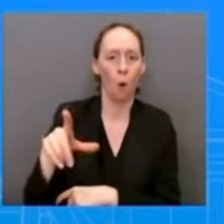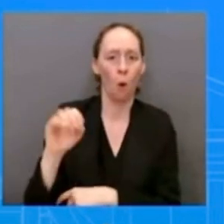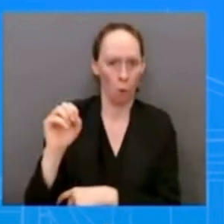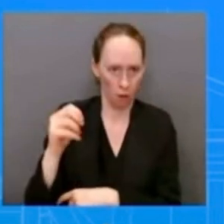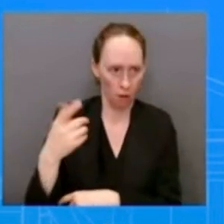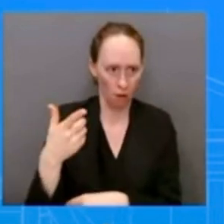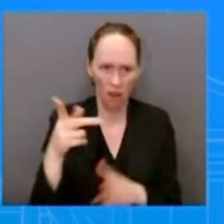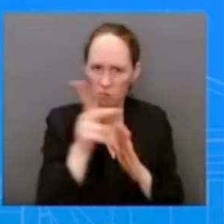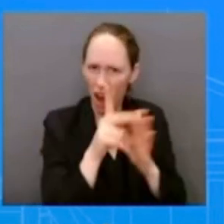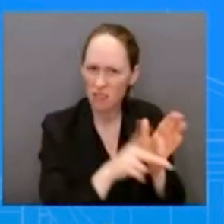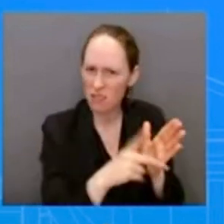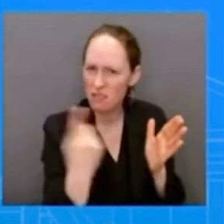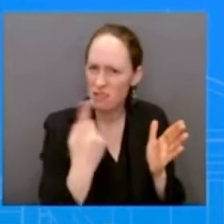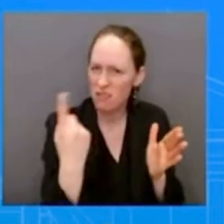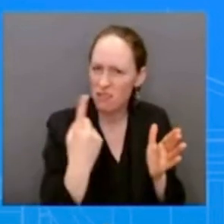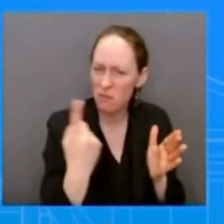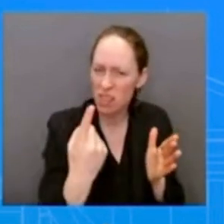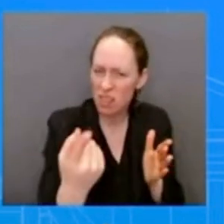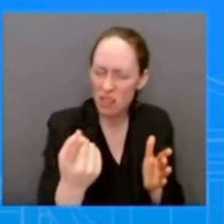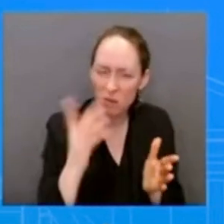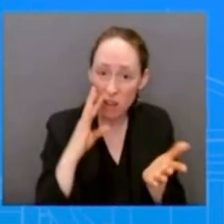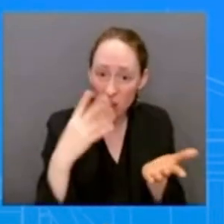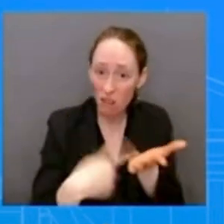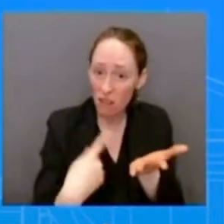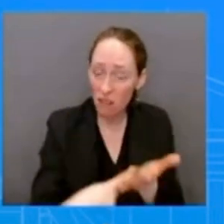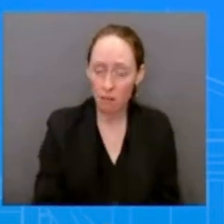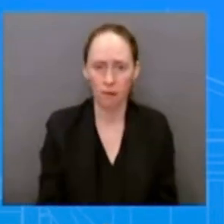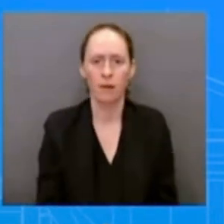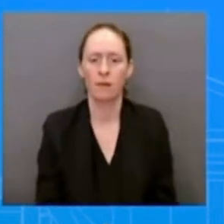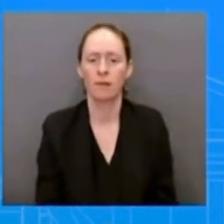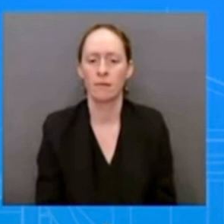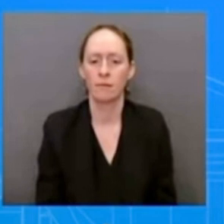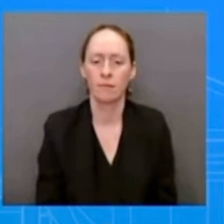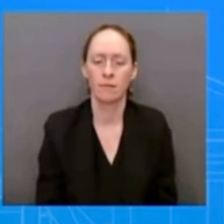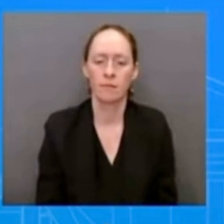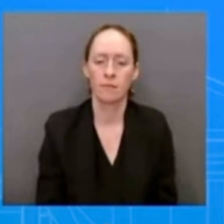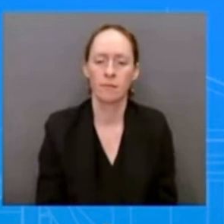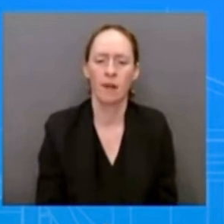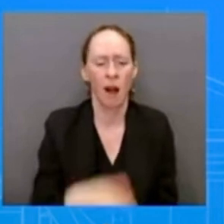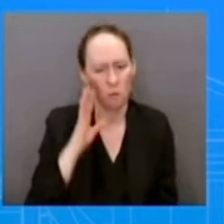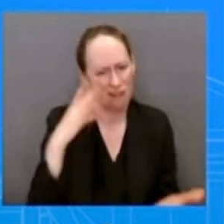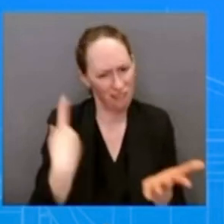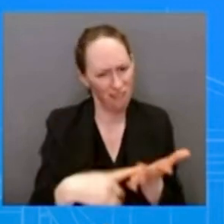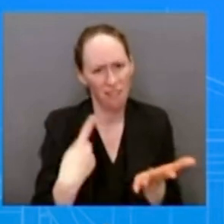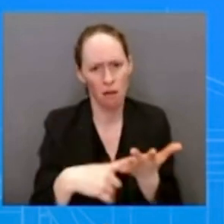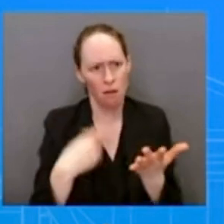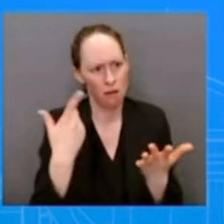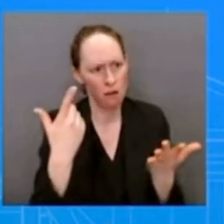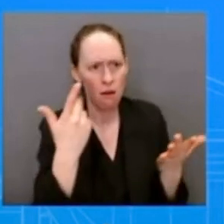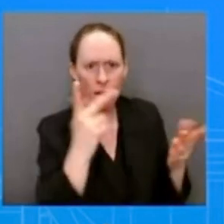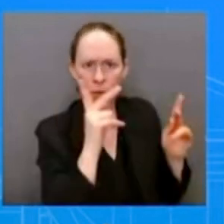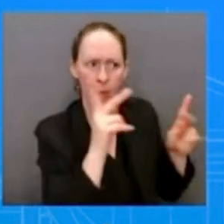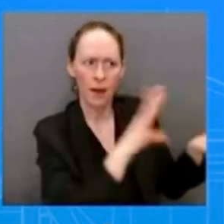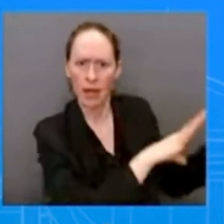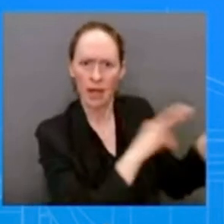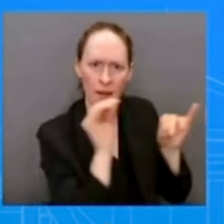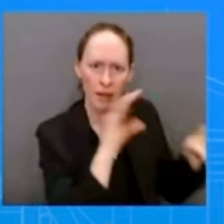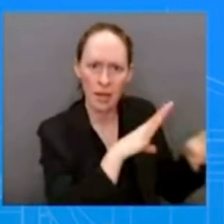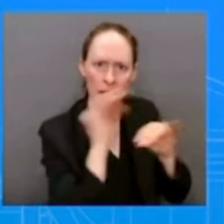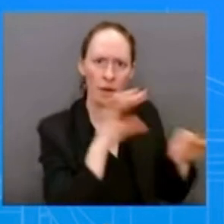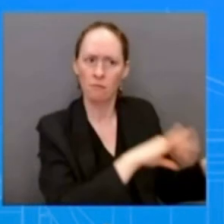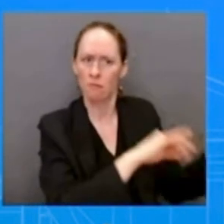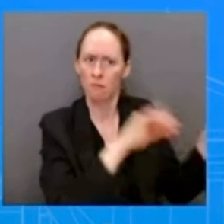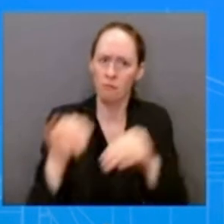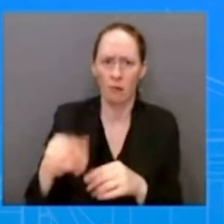there are more people on the move in this hemisphere than there have been since World War II and that affects both our countries and secondly in the preview you talked about